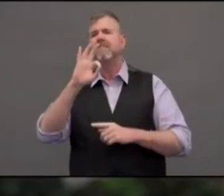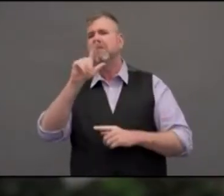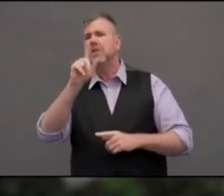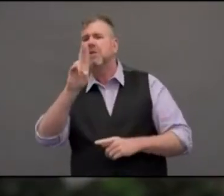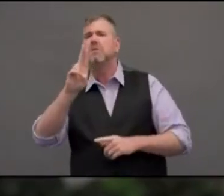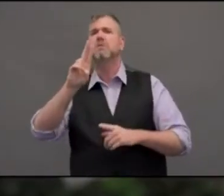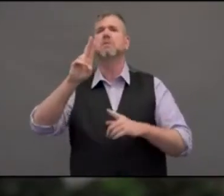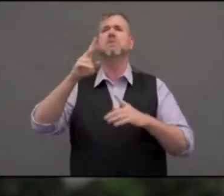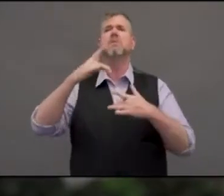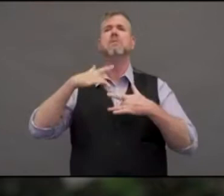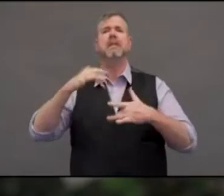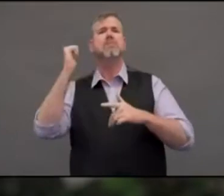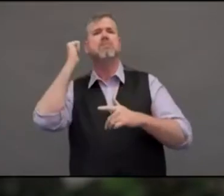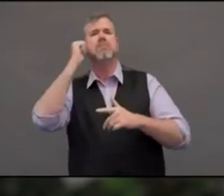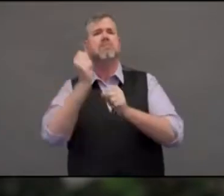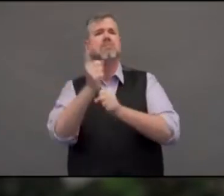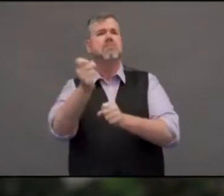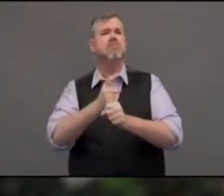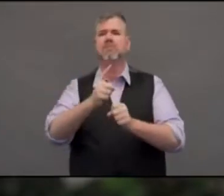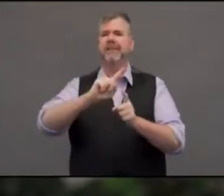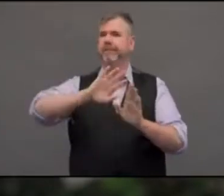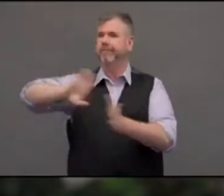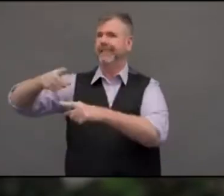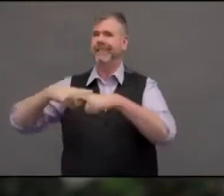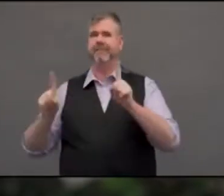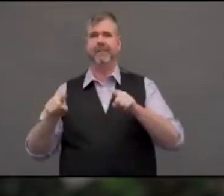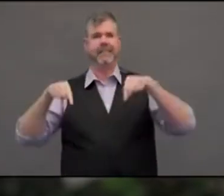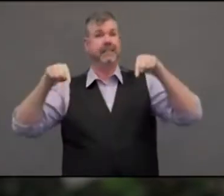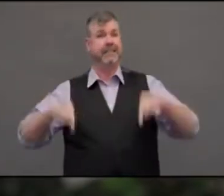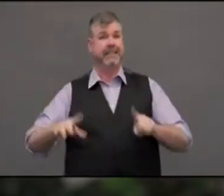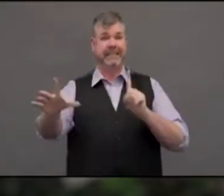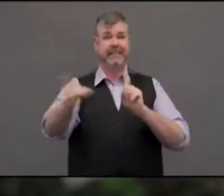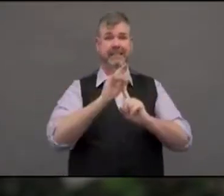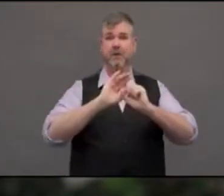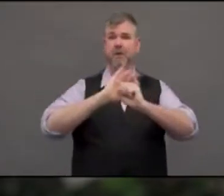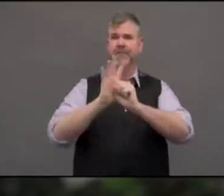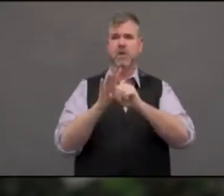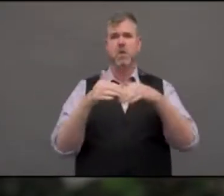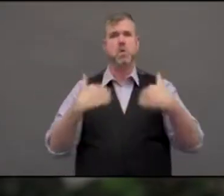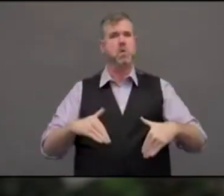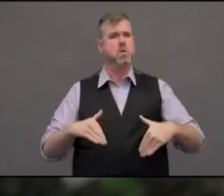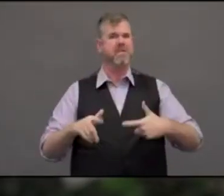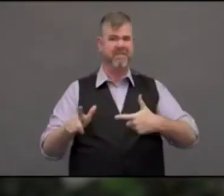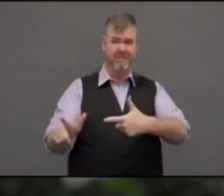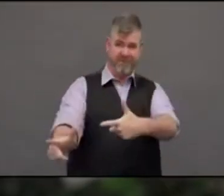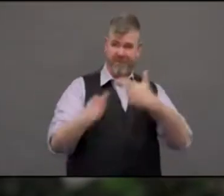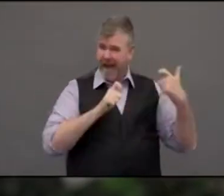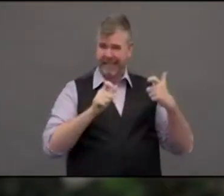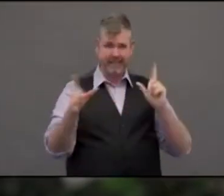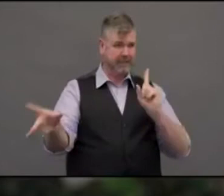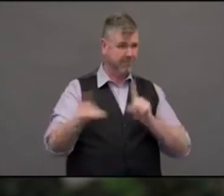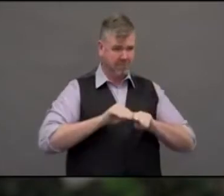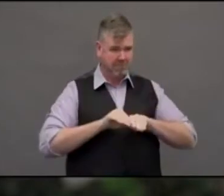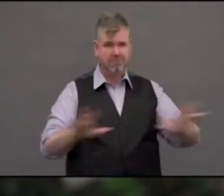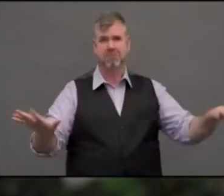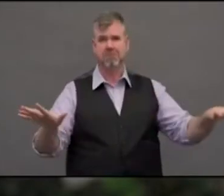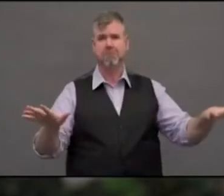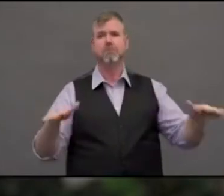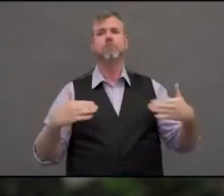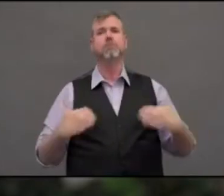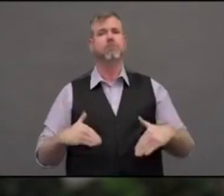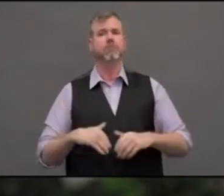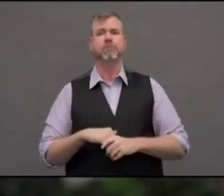infection that spread a lot easier than influenza itself. There currently is no effective treatment or